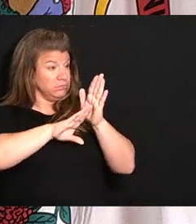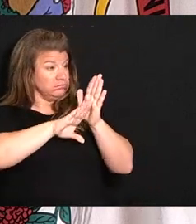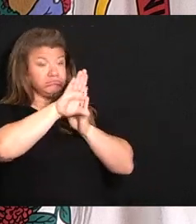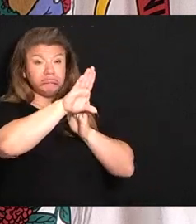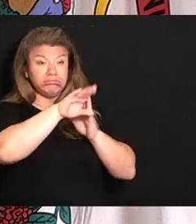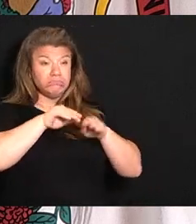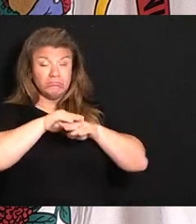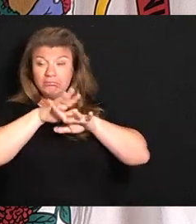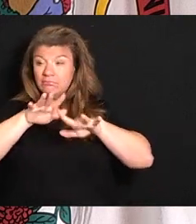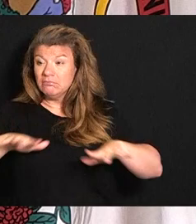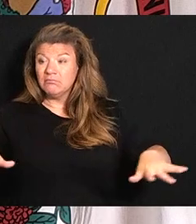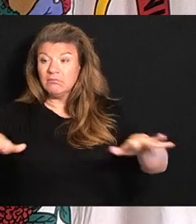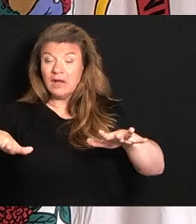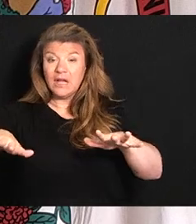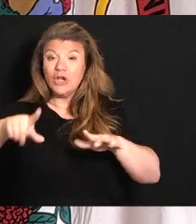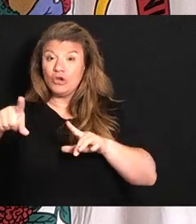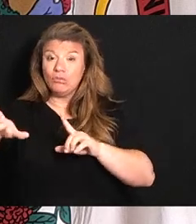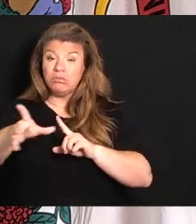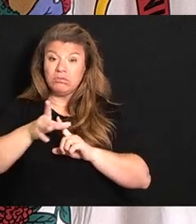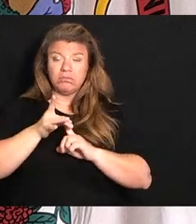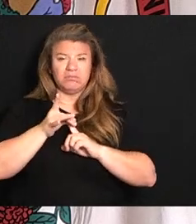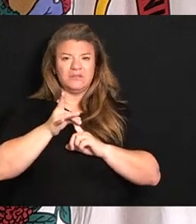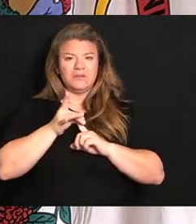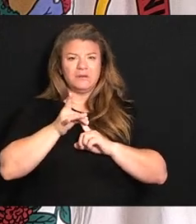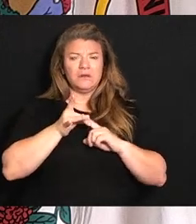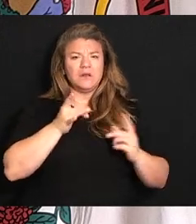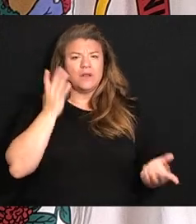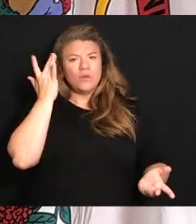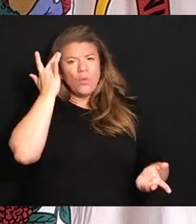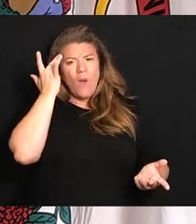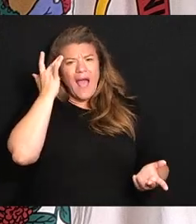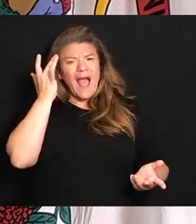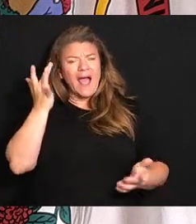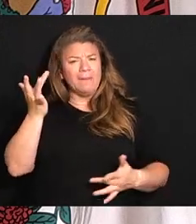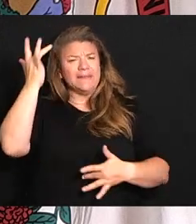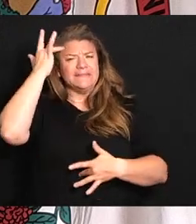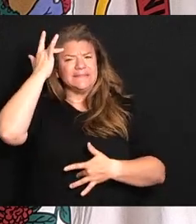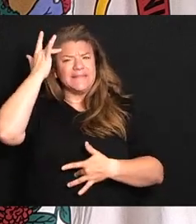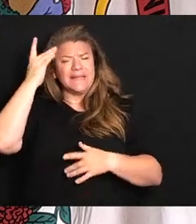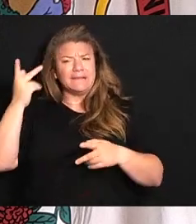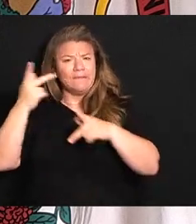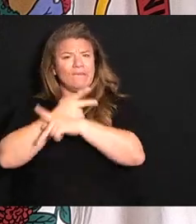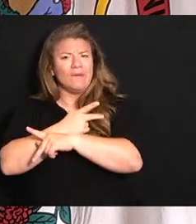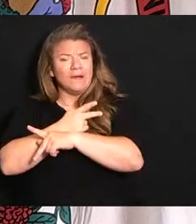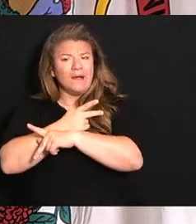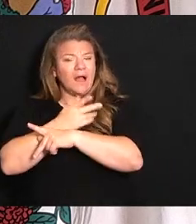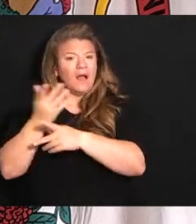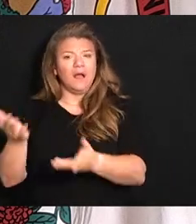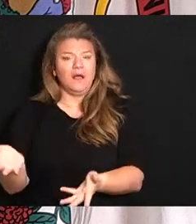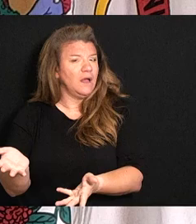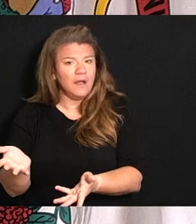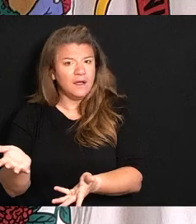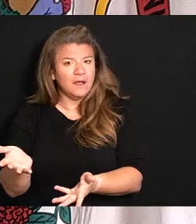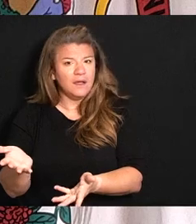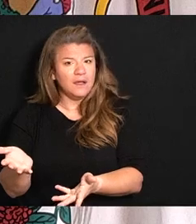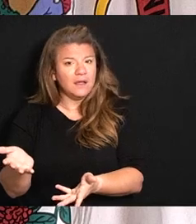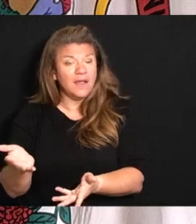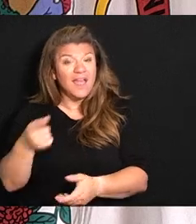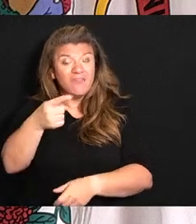is an awful good chance you're going to get it. Why go through the sickness? Why go through the sickness if that's the good result?